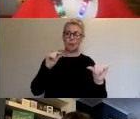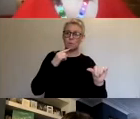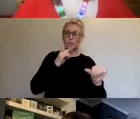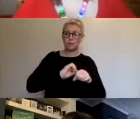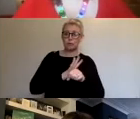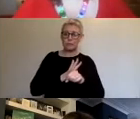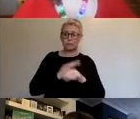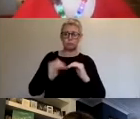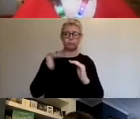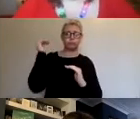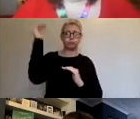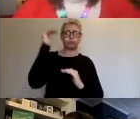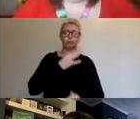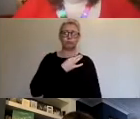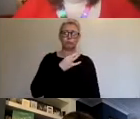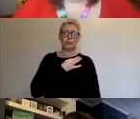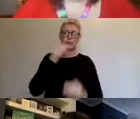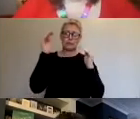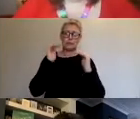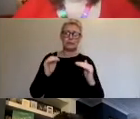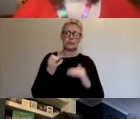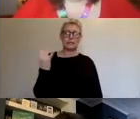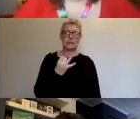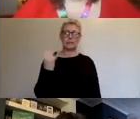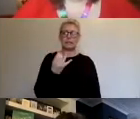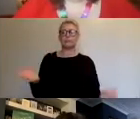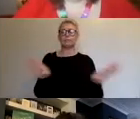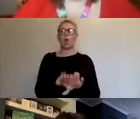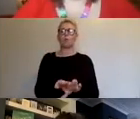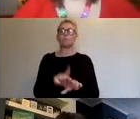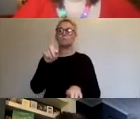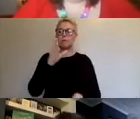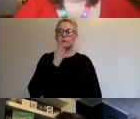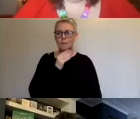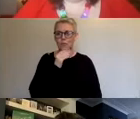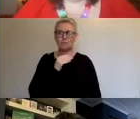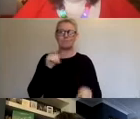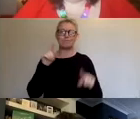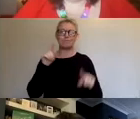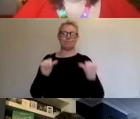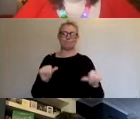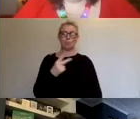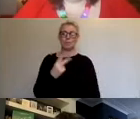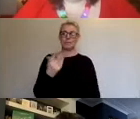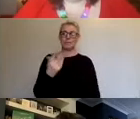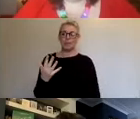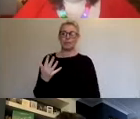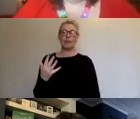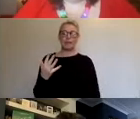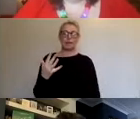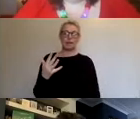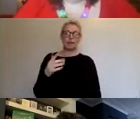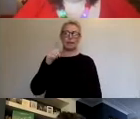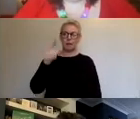moderate to high. On the 17th, we all closed our doors temporarily. On the 25th, that's when Claire and Tom Morris hatched a